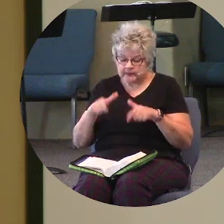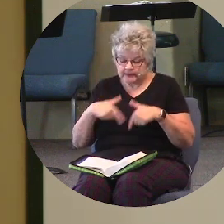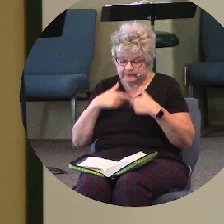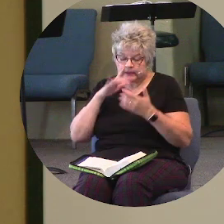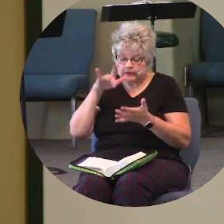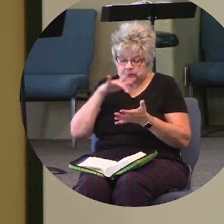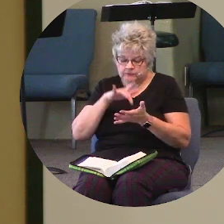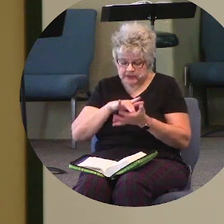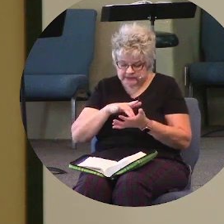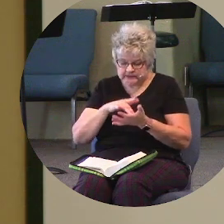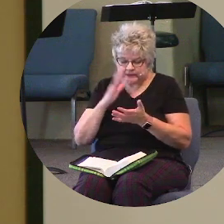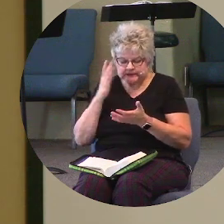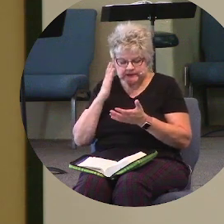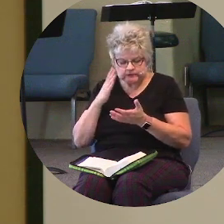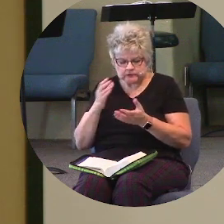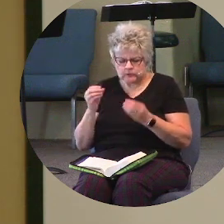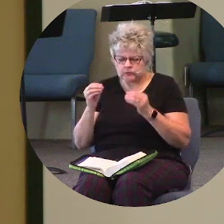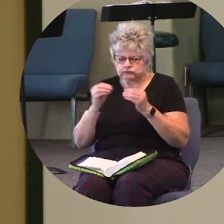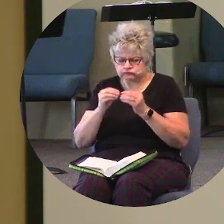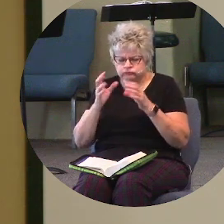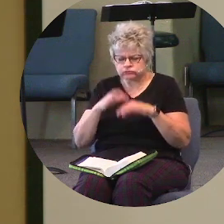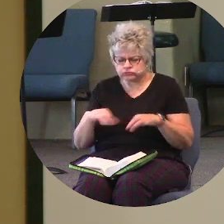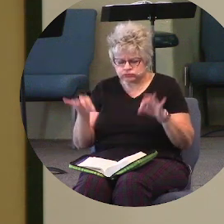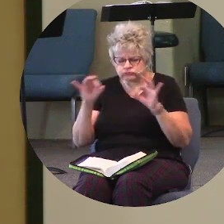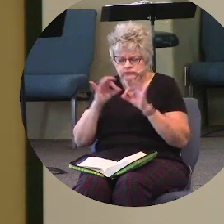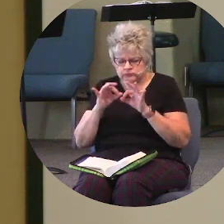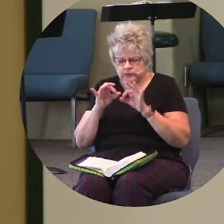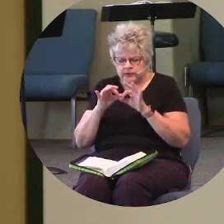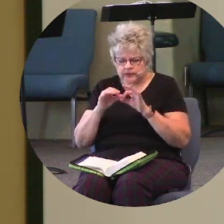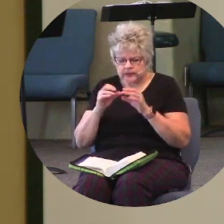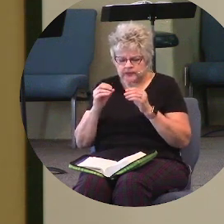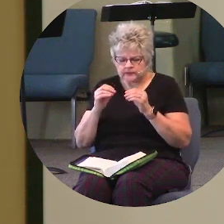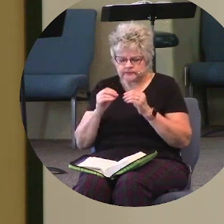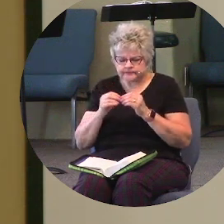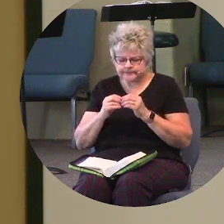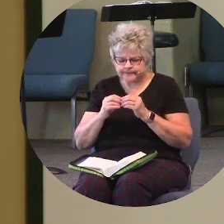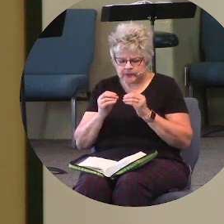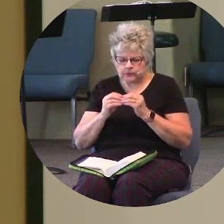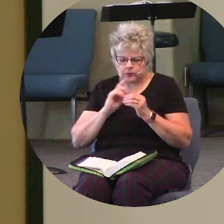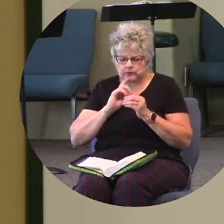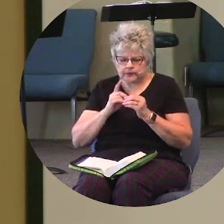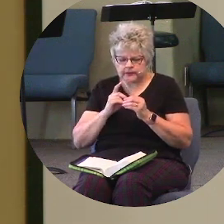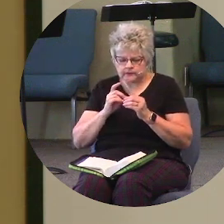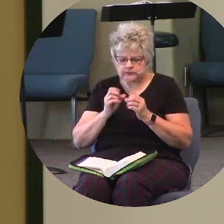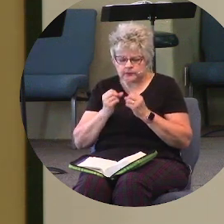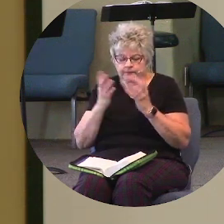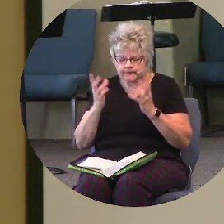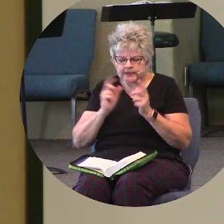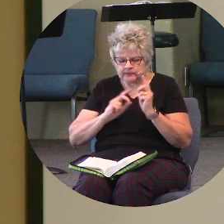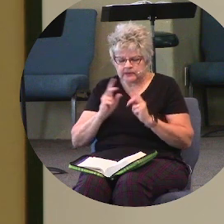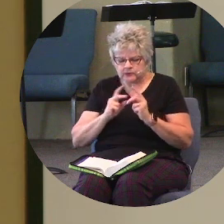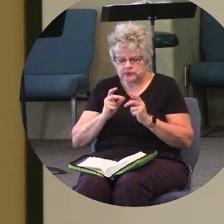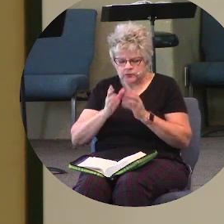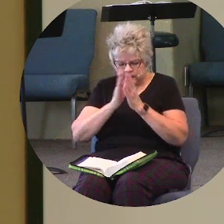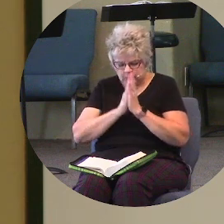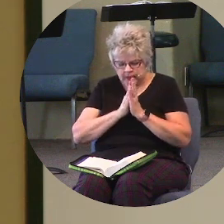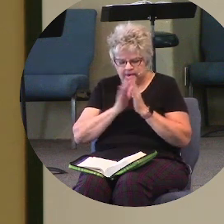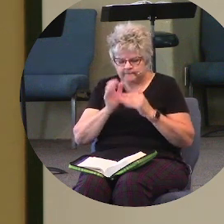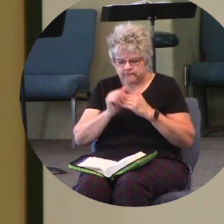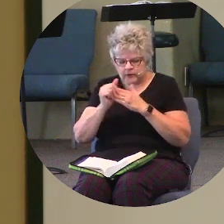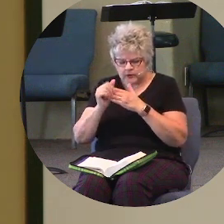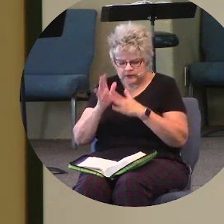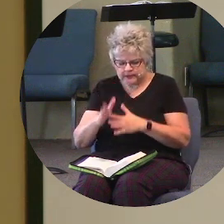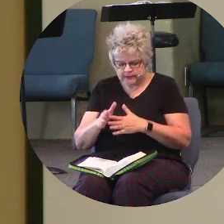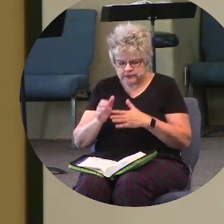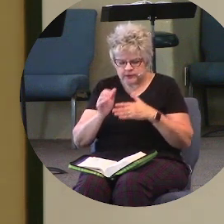Father, I know that it seems such more prevalent and even more relevant to so many people. And so, God, I pray for our leaders. I